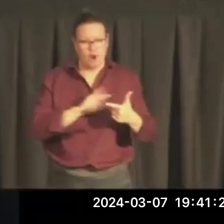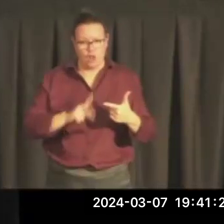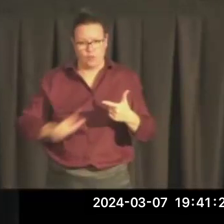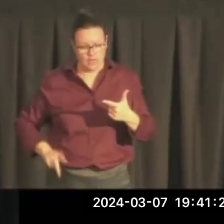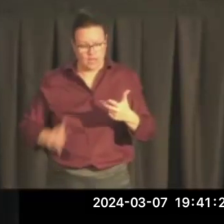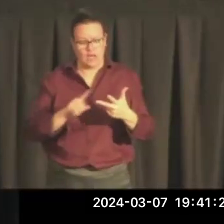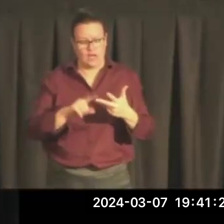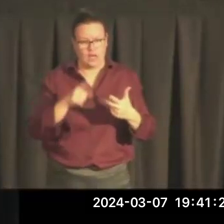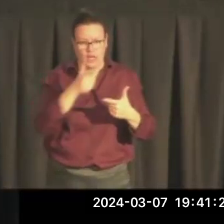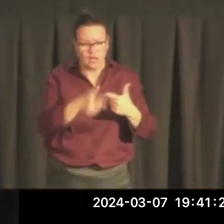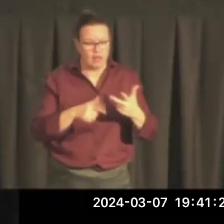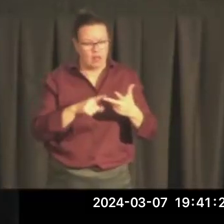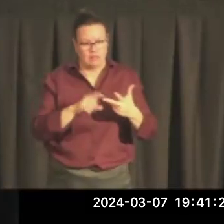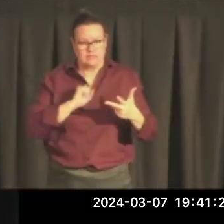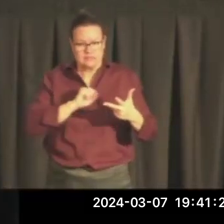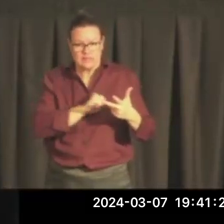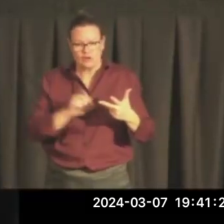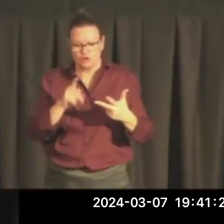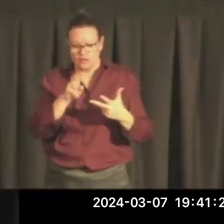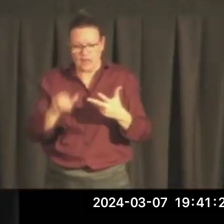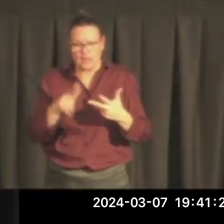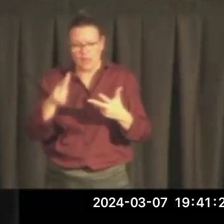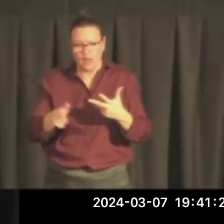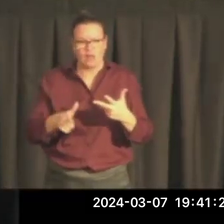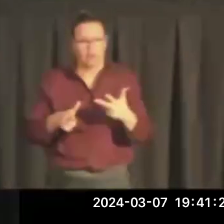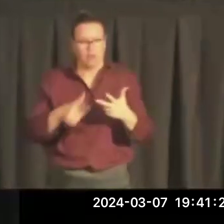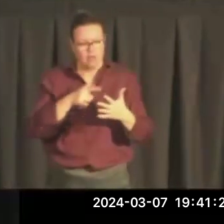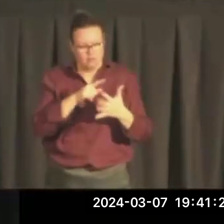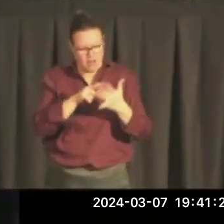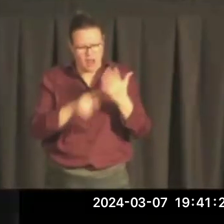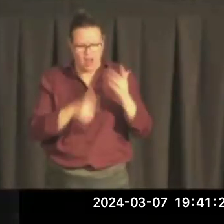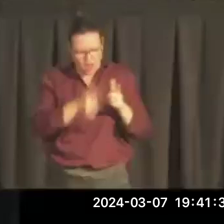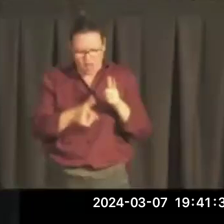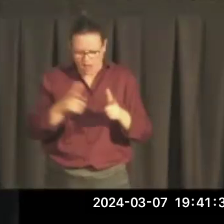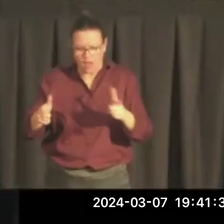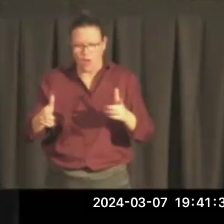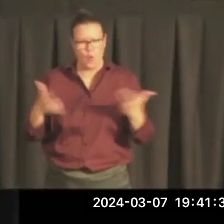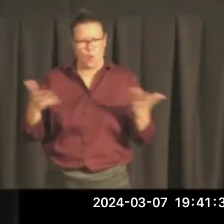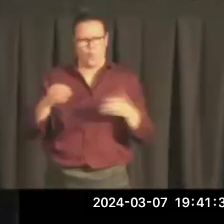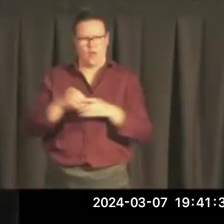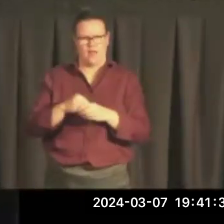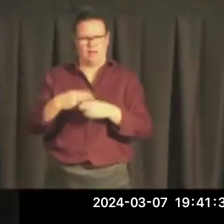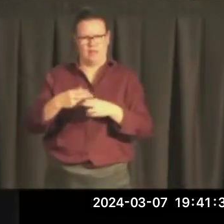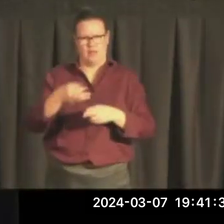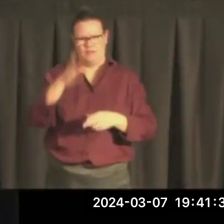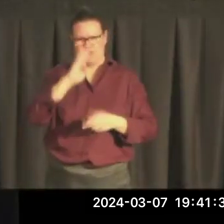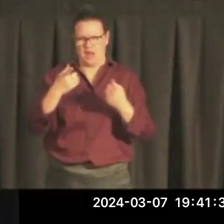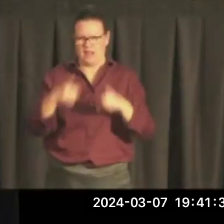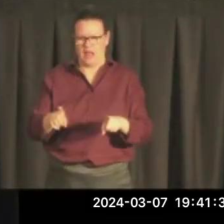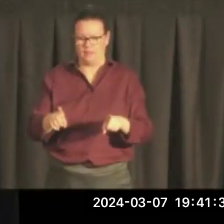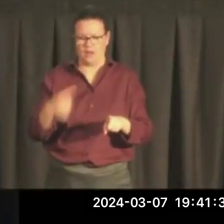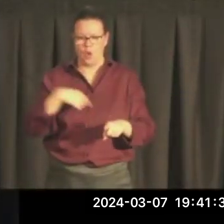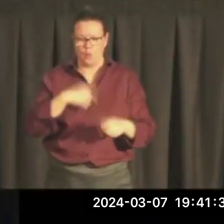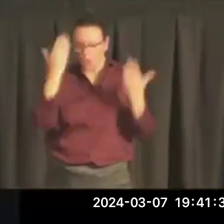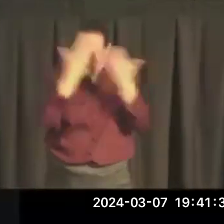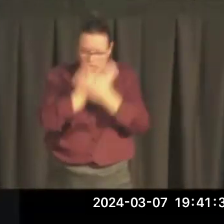possibly a Senator Robert Kennedy? When in the name of God has happened to us, are we so blind that we